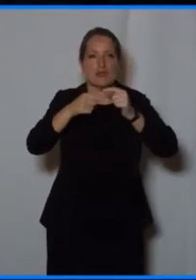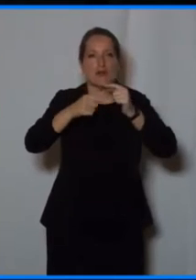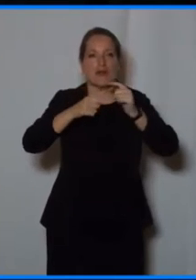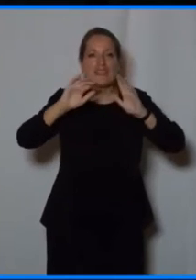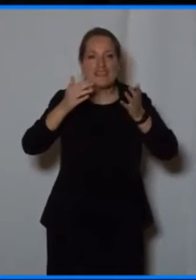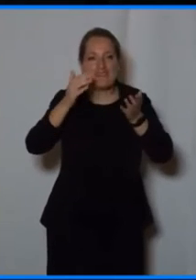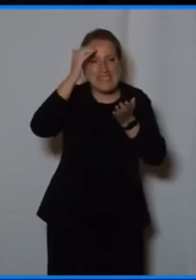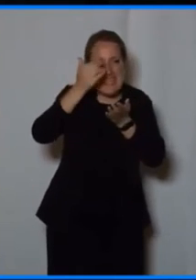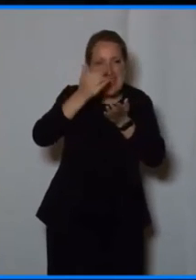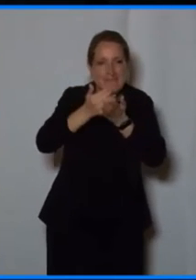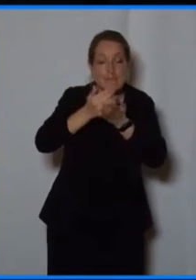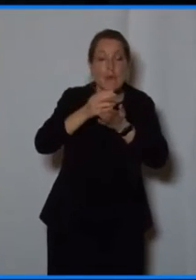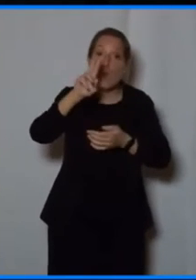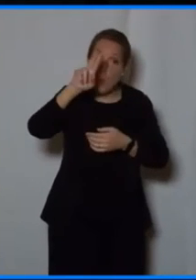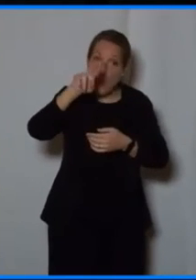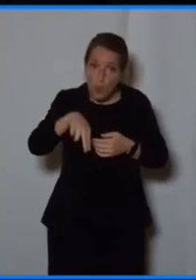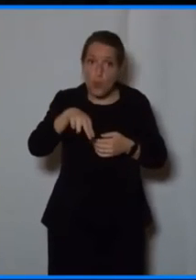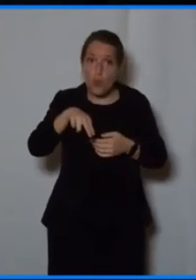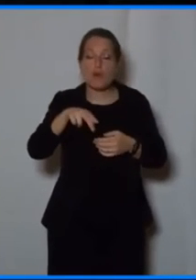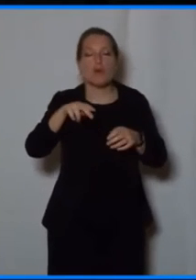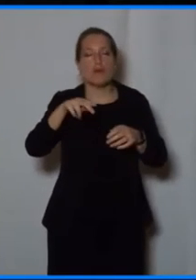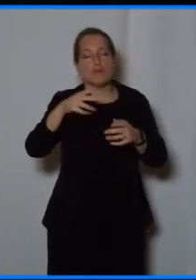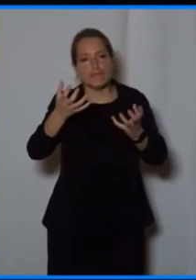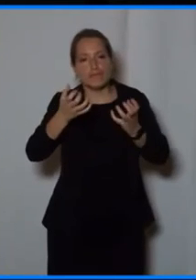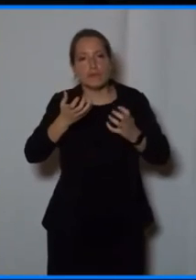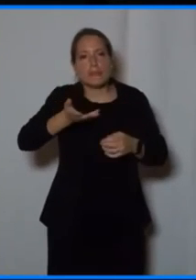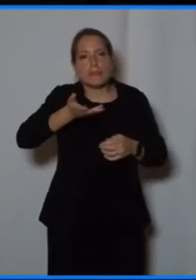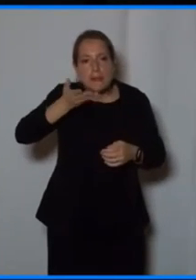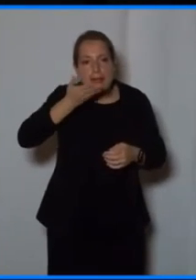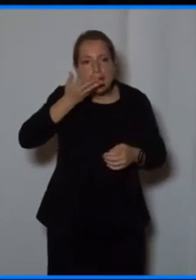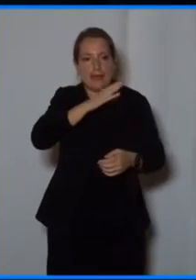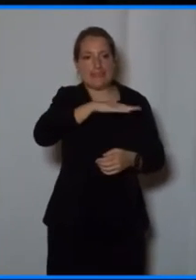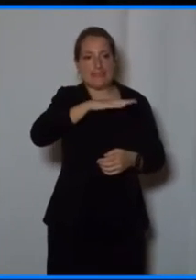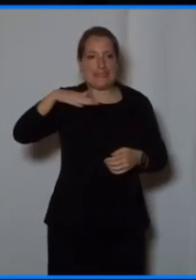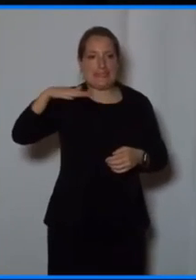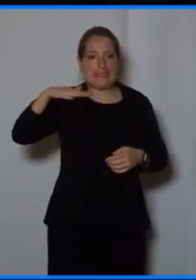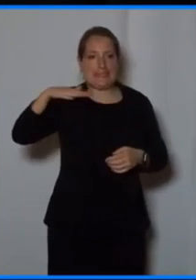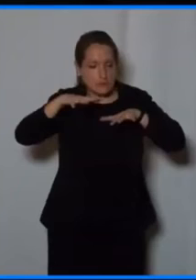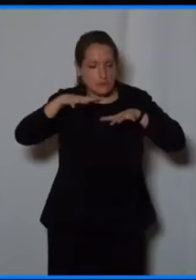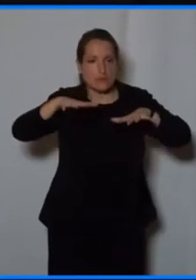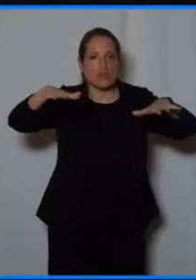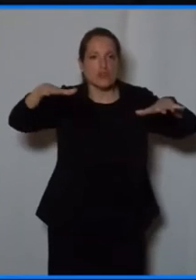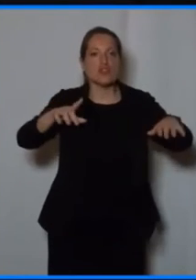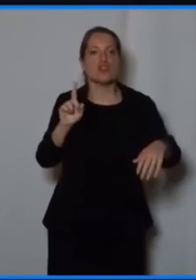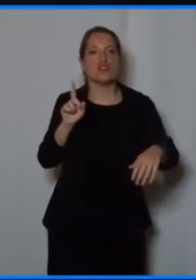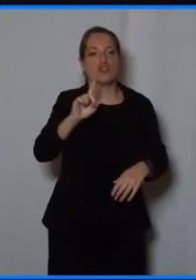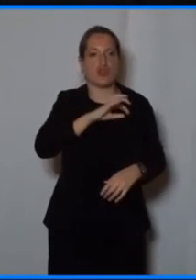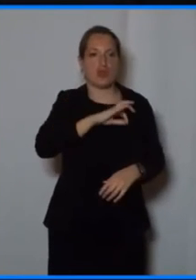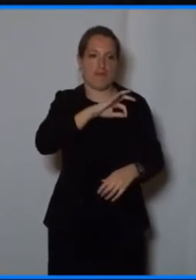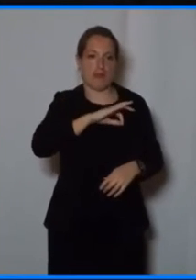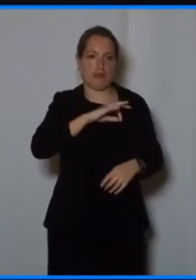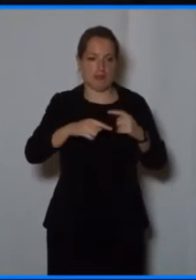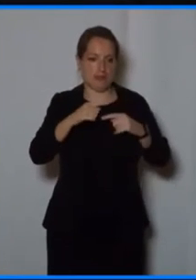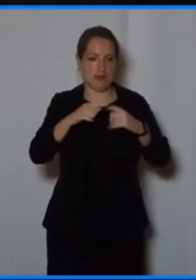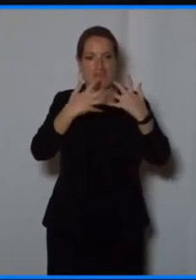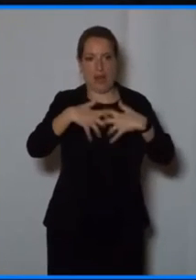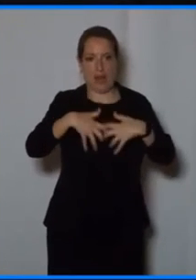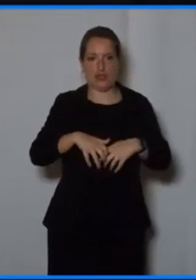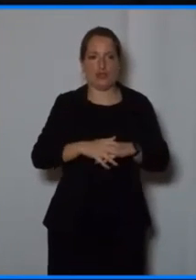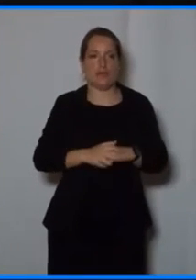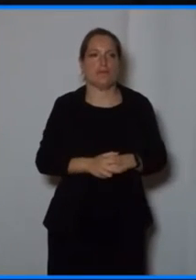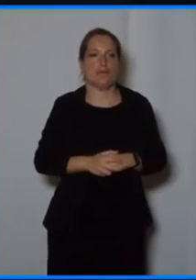evangelists, where they have to explain the benefits of the digital economy to society. And I'll finish with